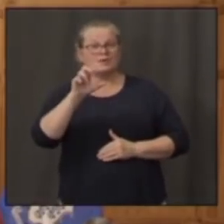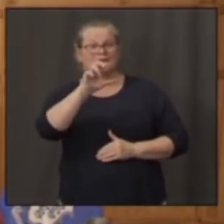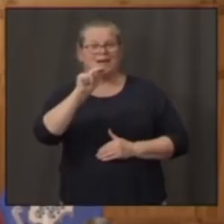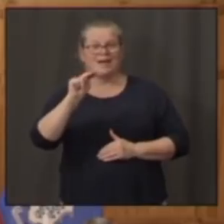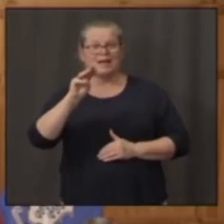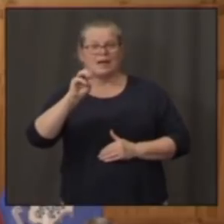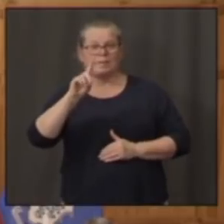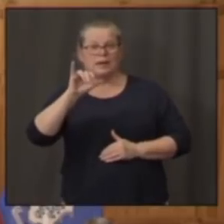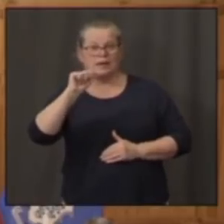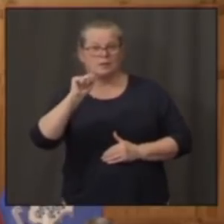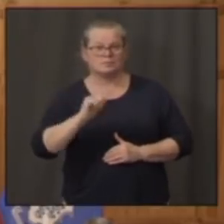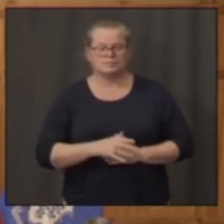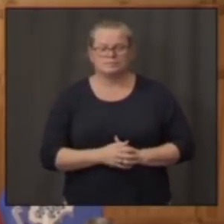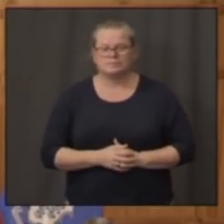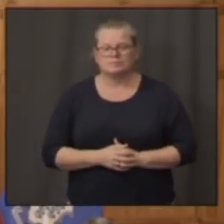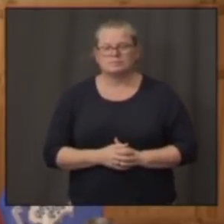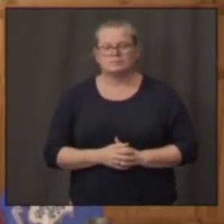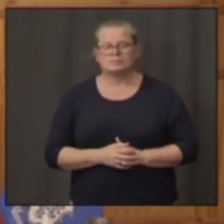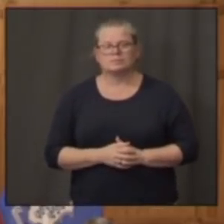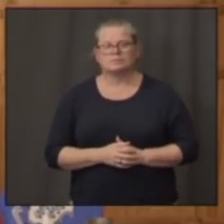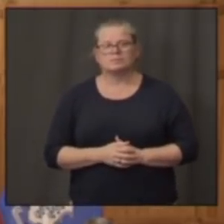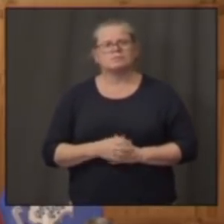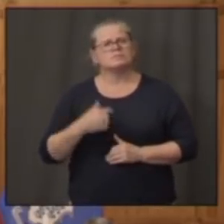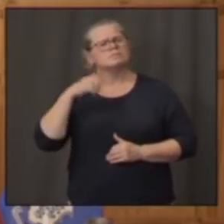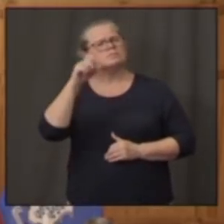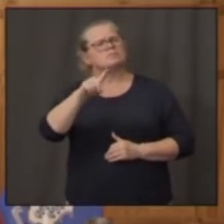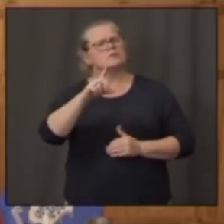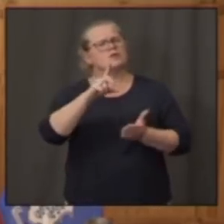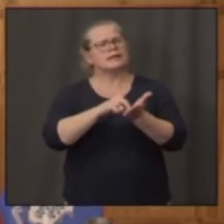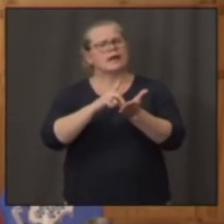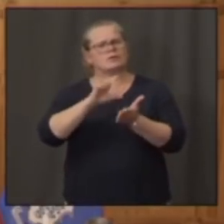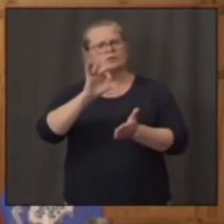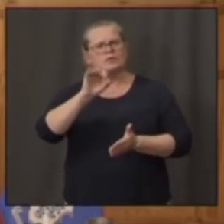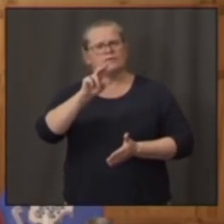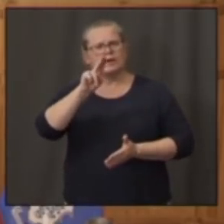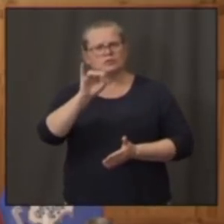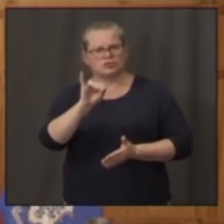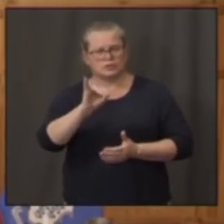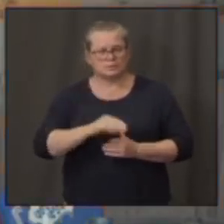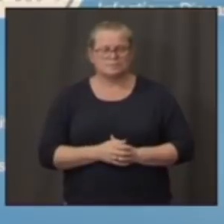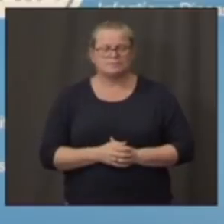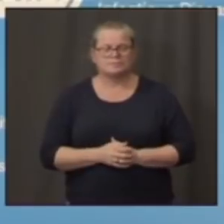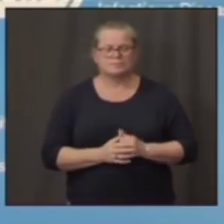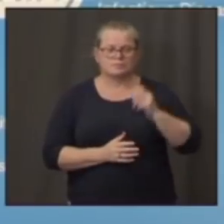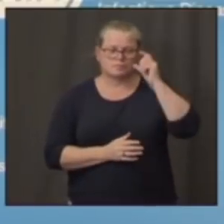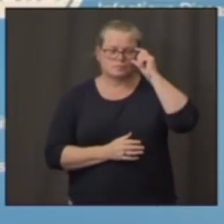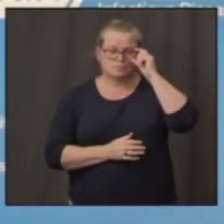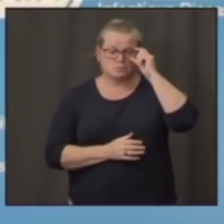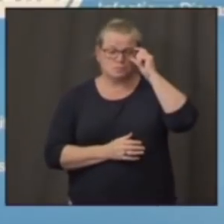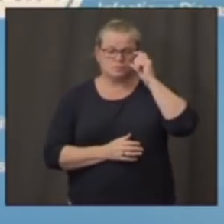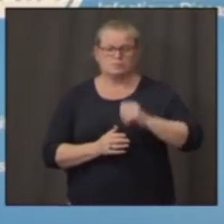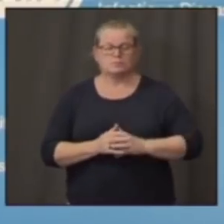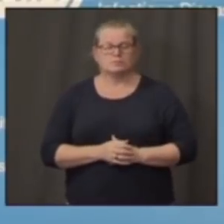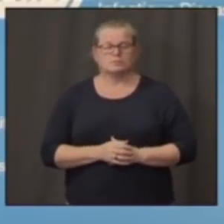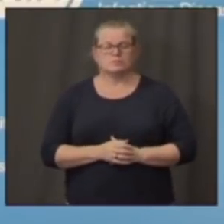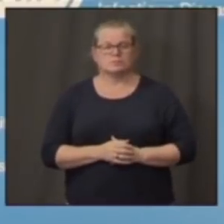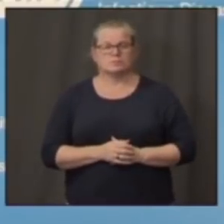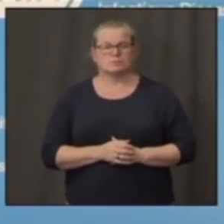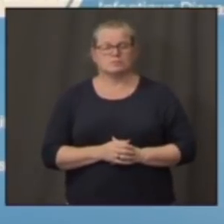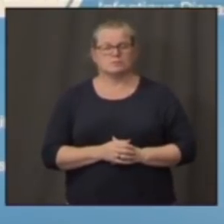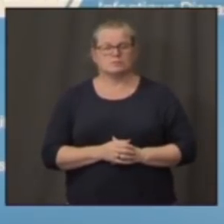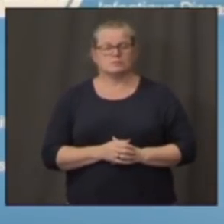Hi. This question is for Dr. Fauci. It appears from the metrics that Governor Lamont